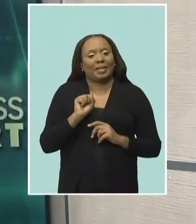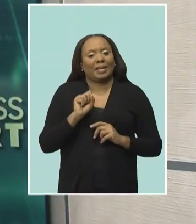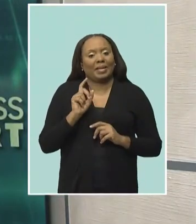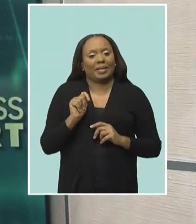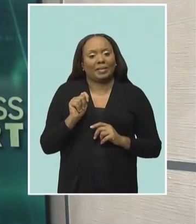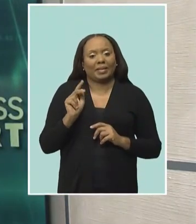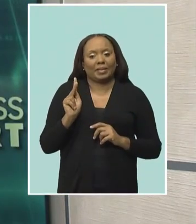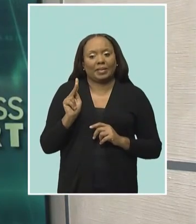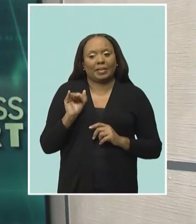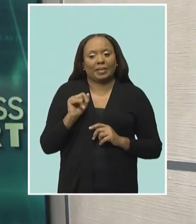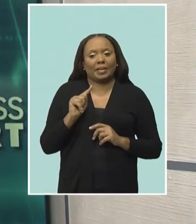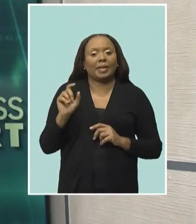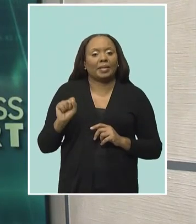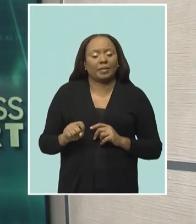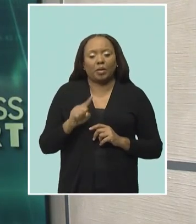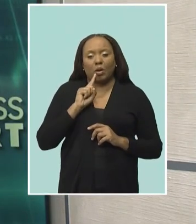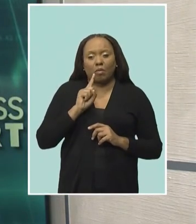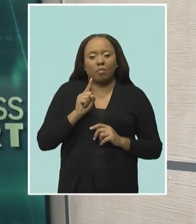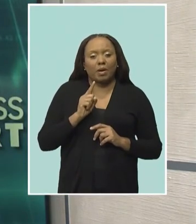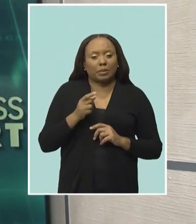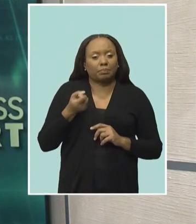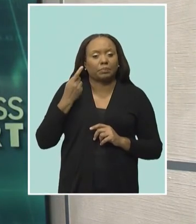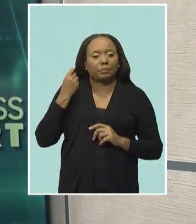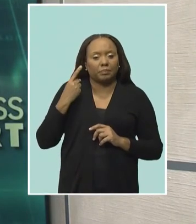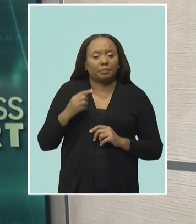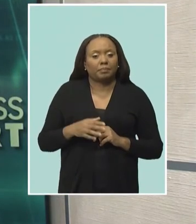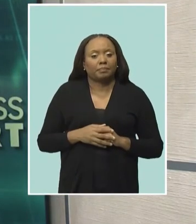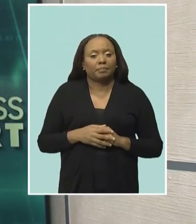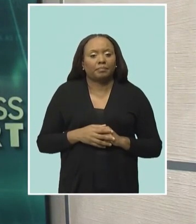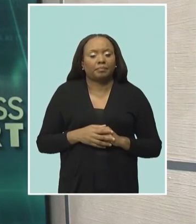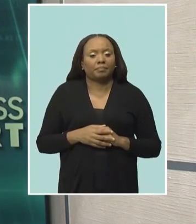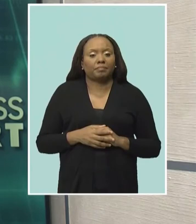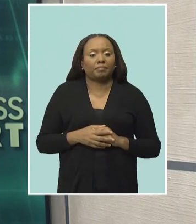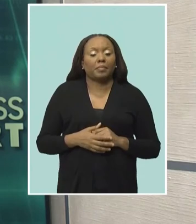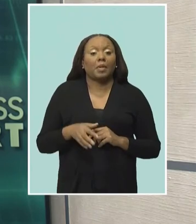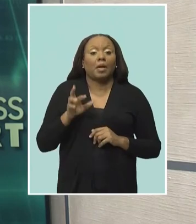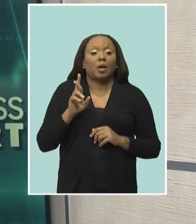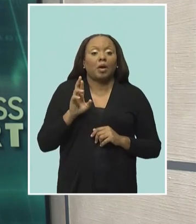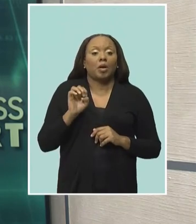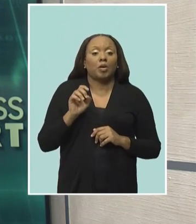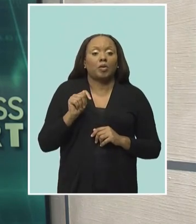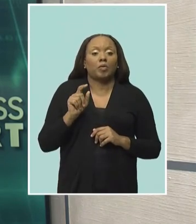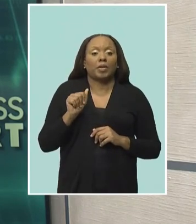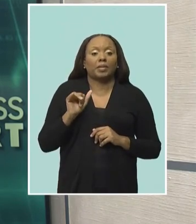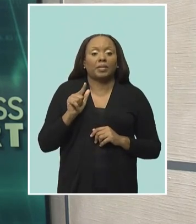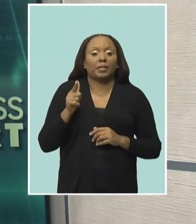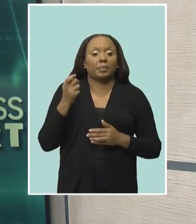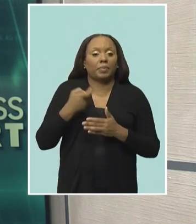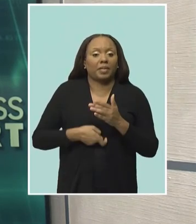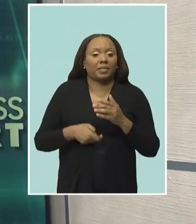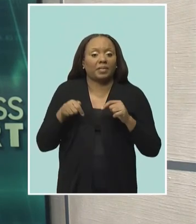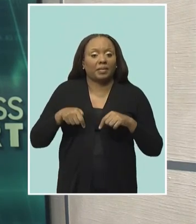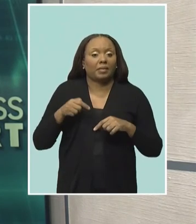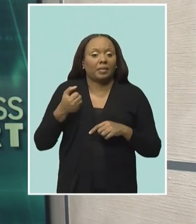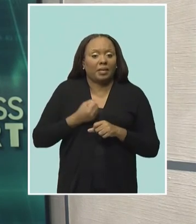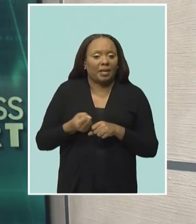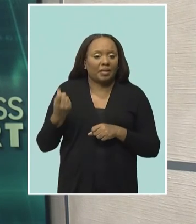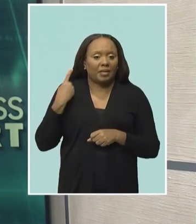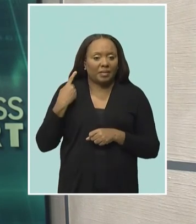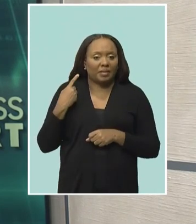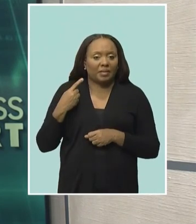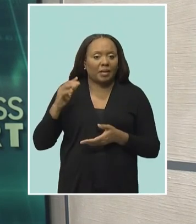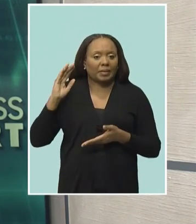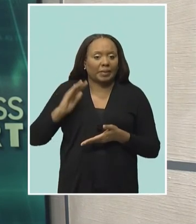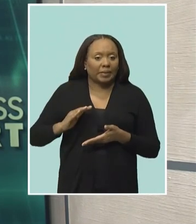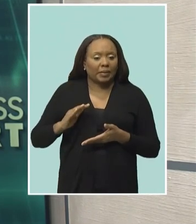Retail prices in Barbados for January 2023 decreased by 0.1% when compared with the index for December